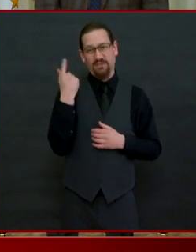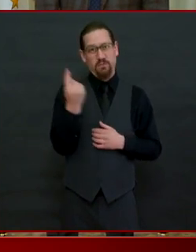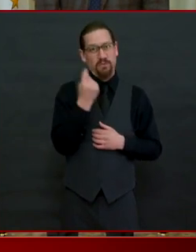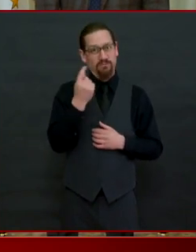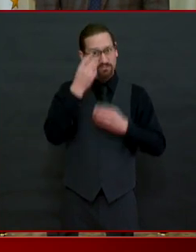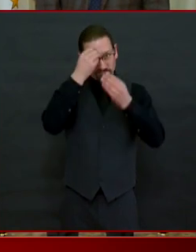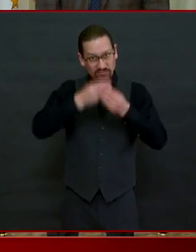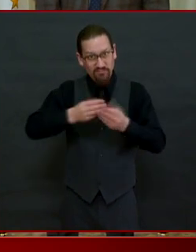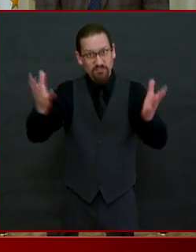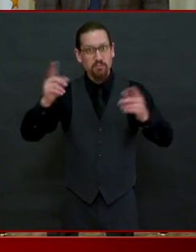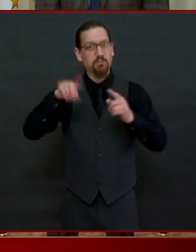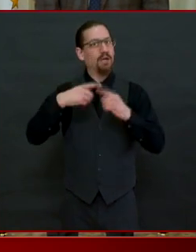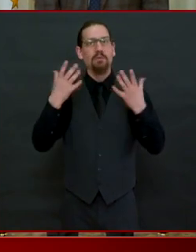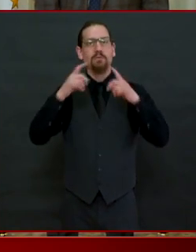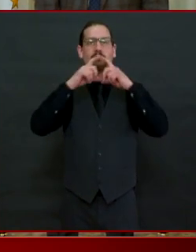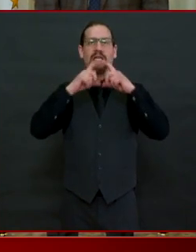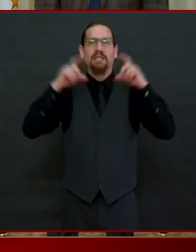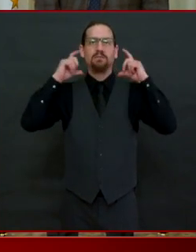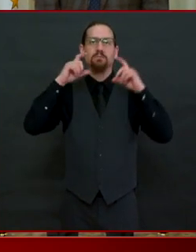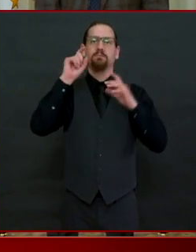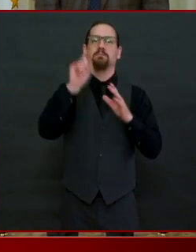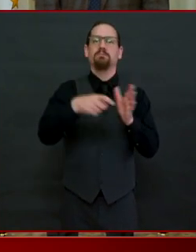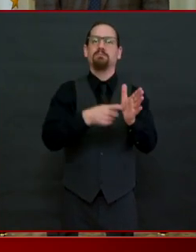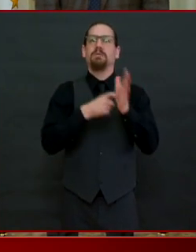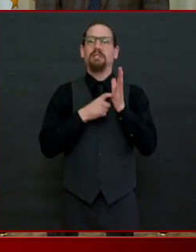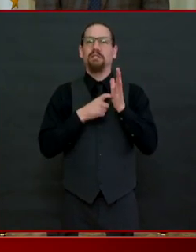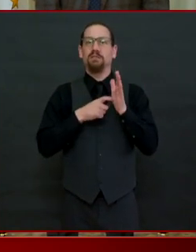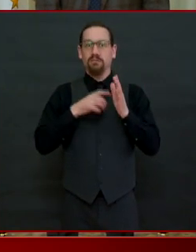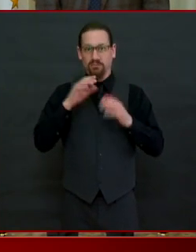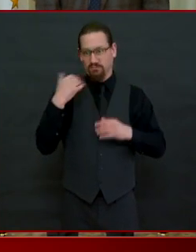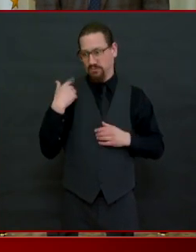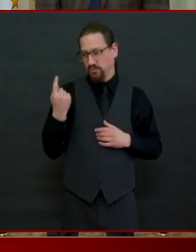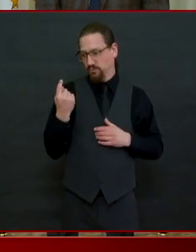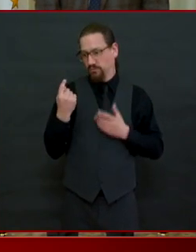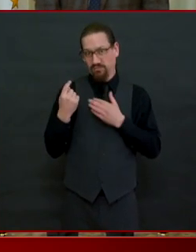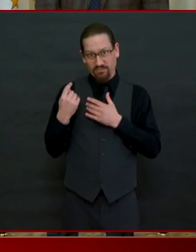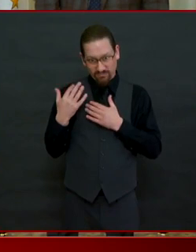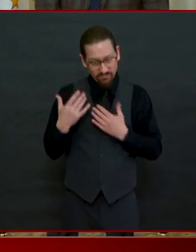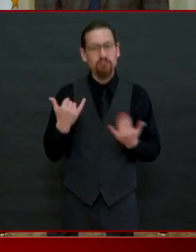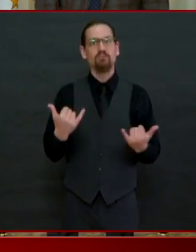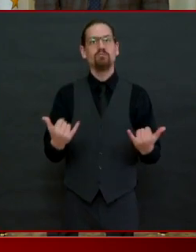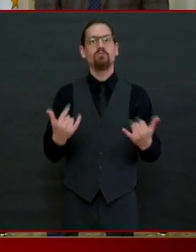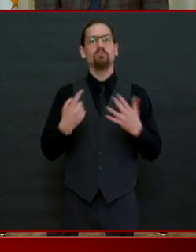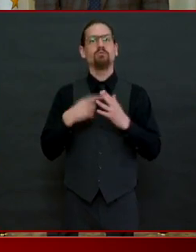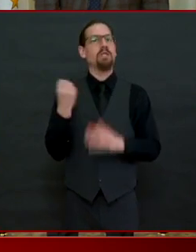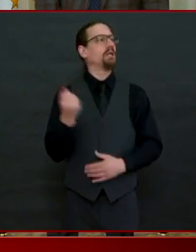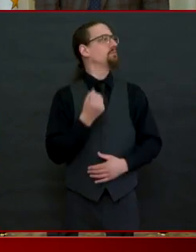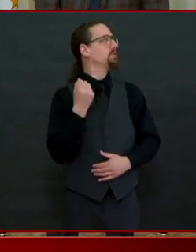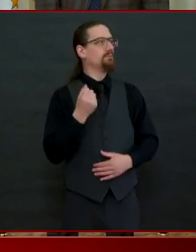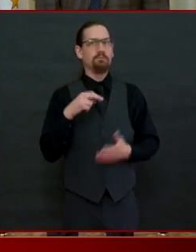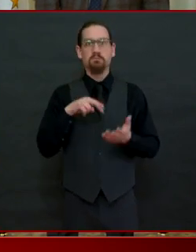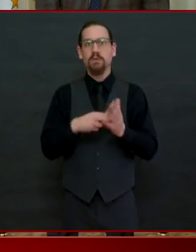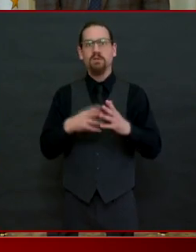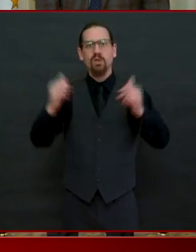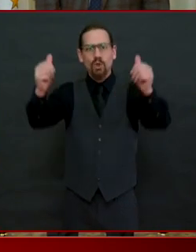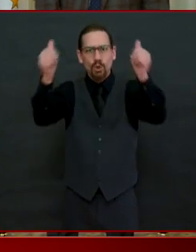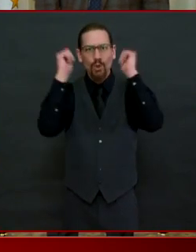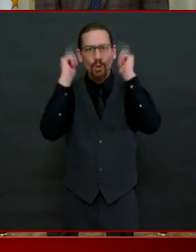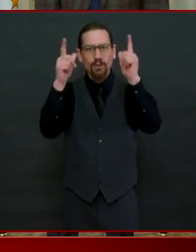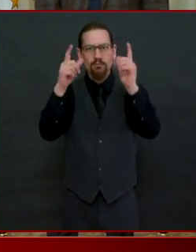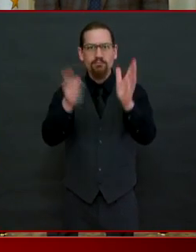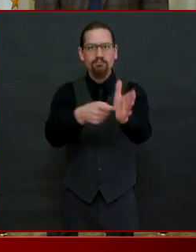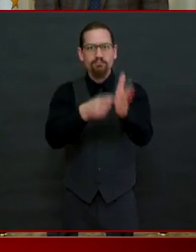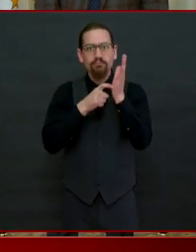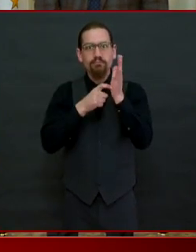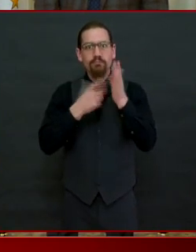time it would become effective today on saturday my thinking was that it's a change for businesses a change for all of